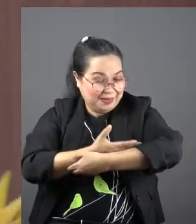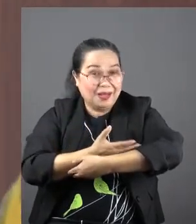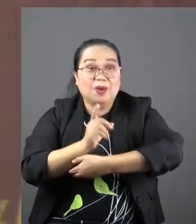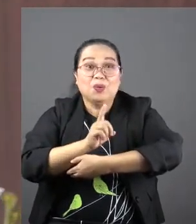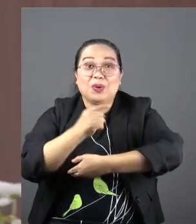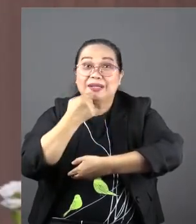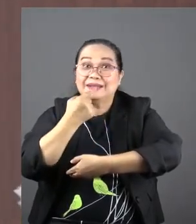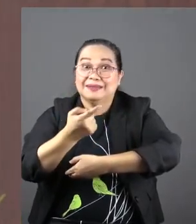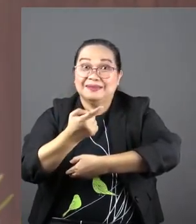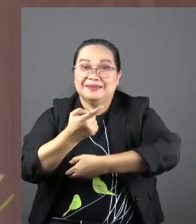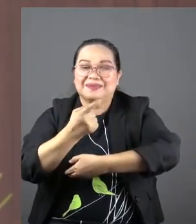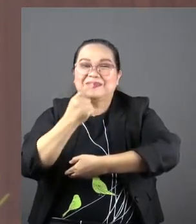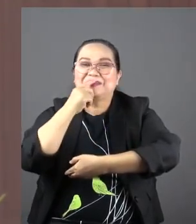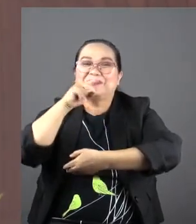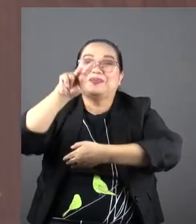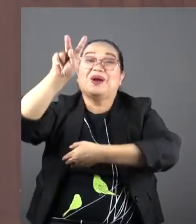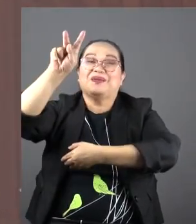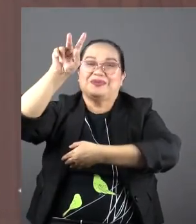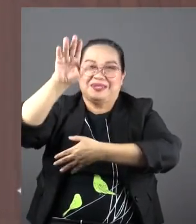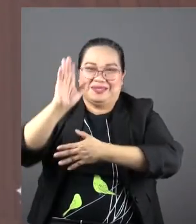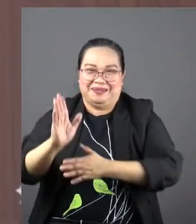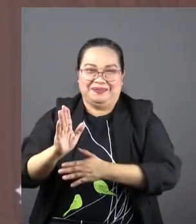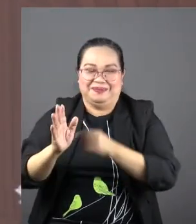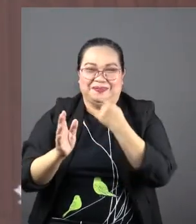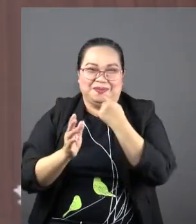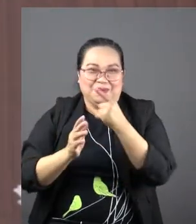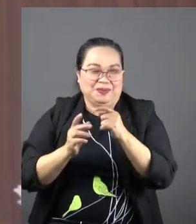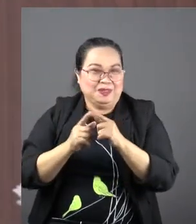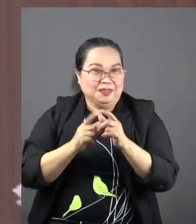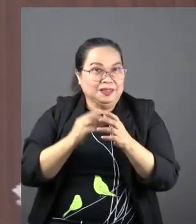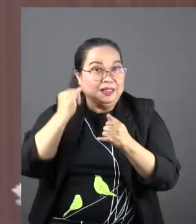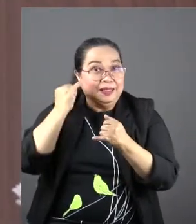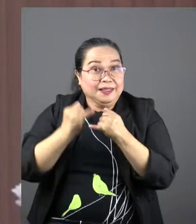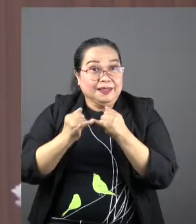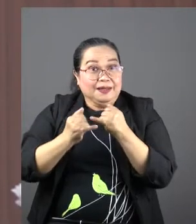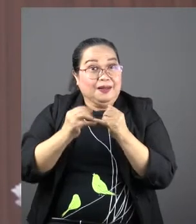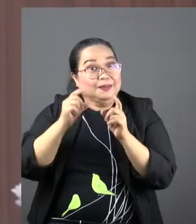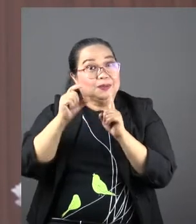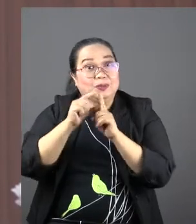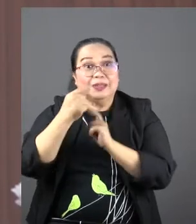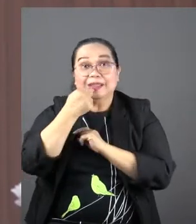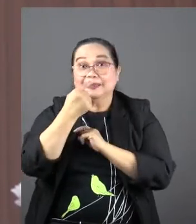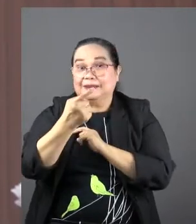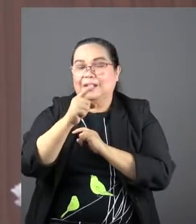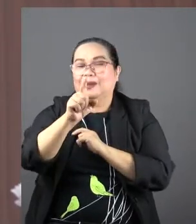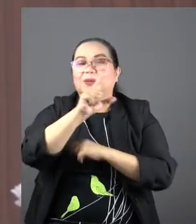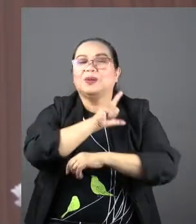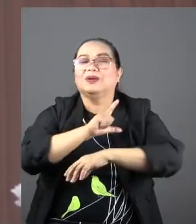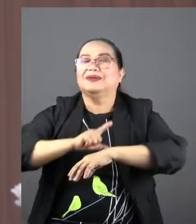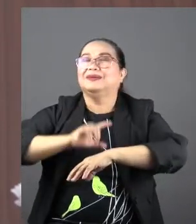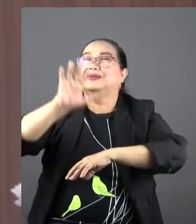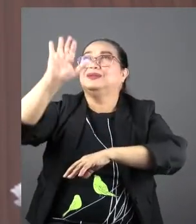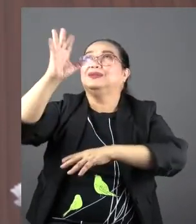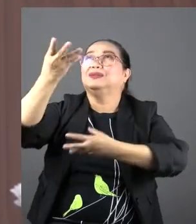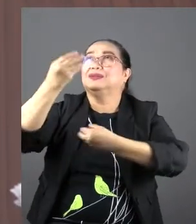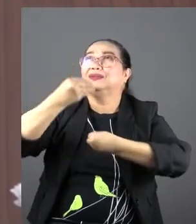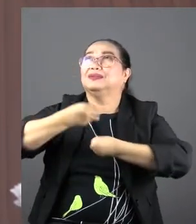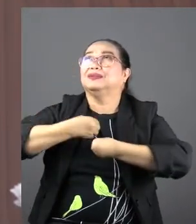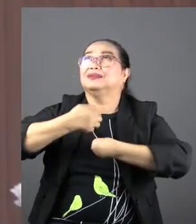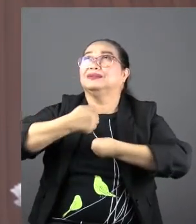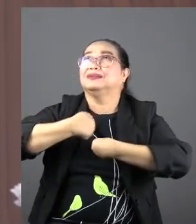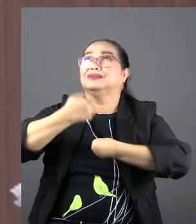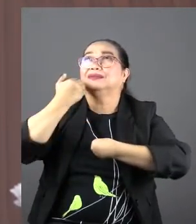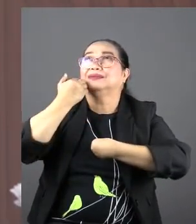man say? He gives a prophecy. And the final words of his prophecy are like this. Lord, you're letting now your servant